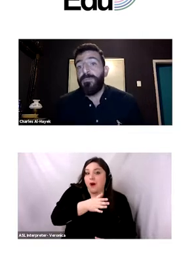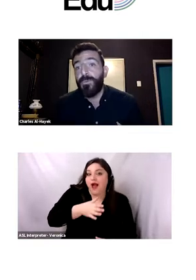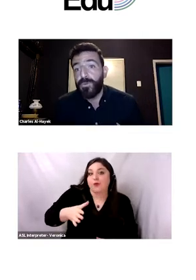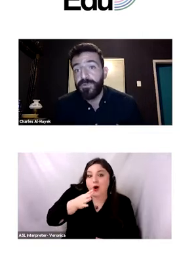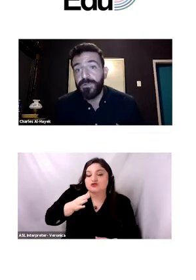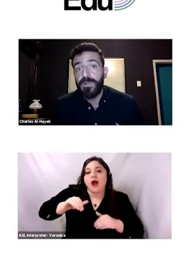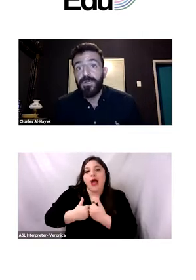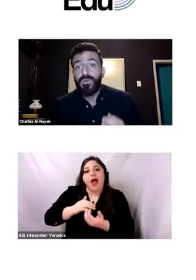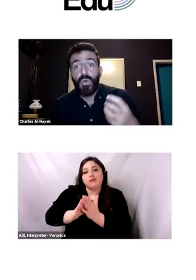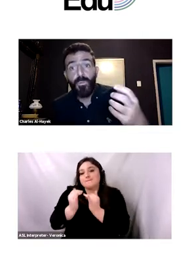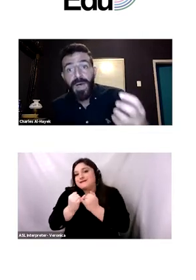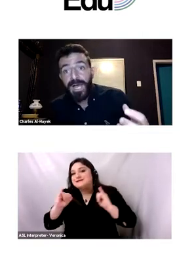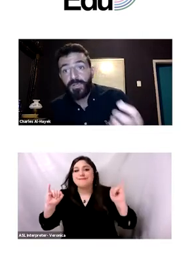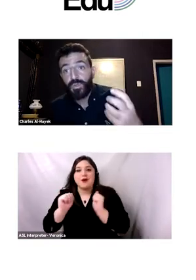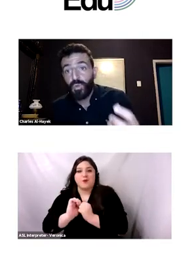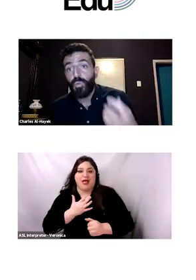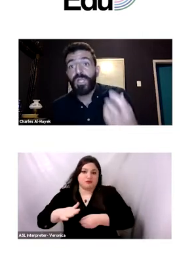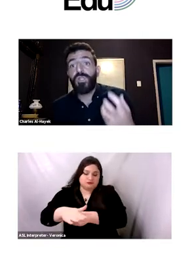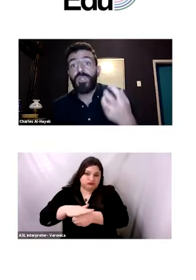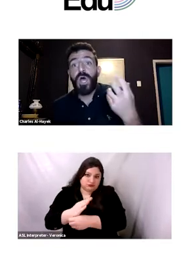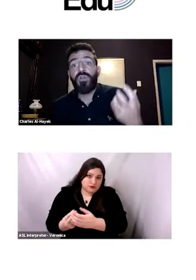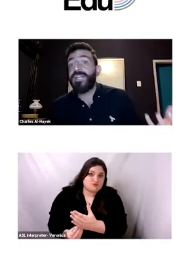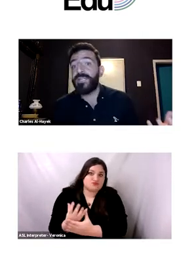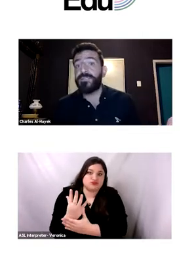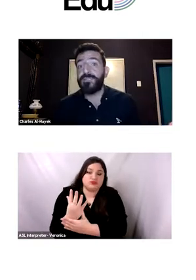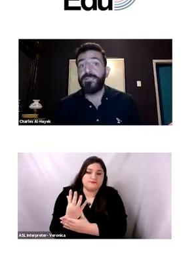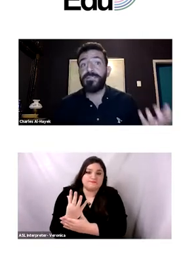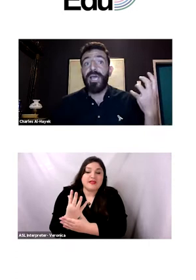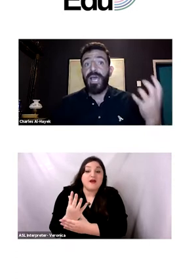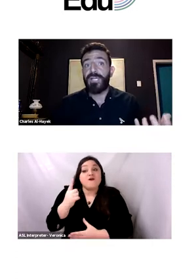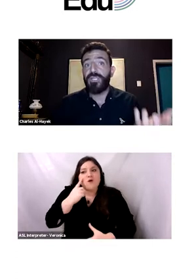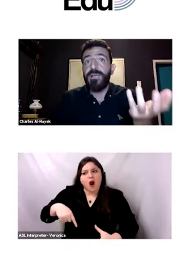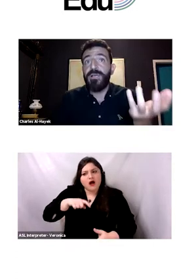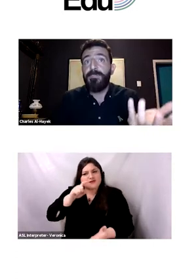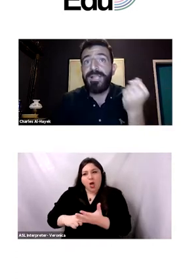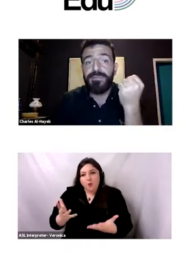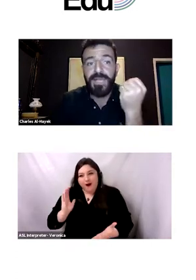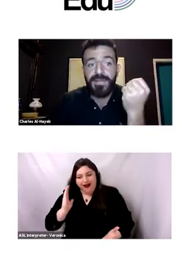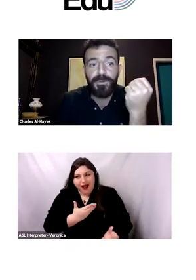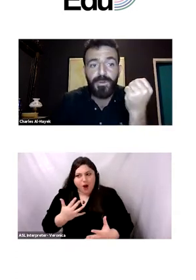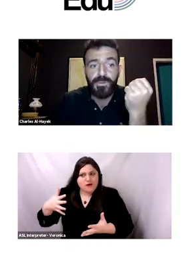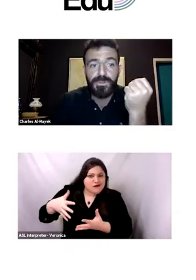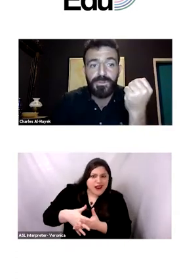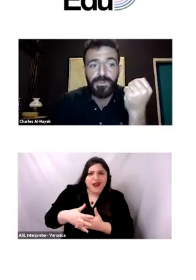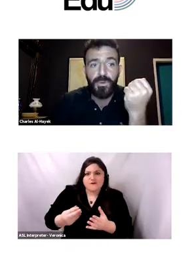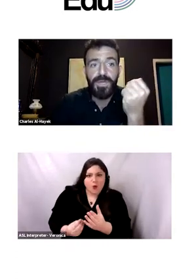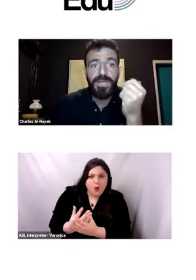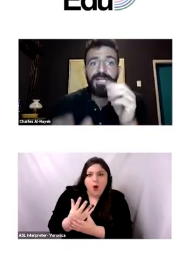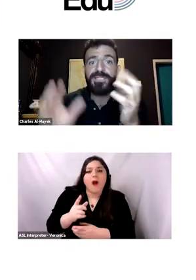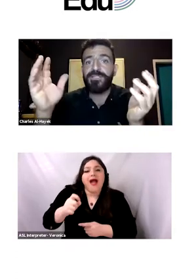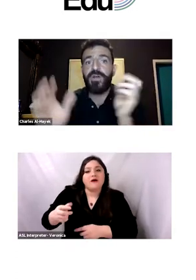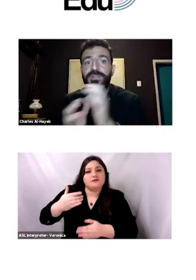it is very important to go back to what our ancestors actually planted and produced. So